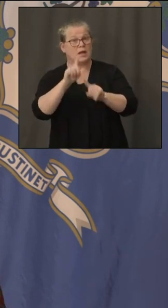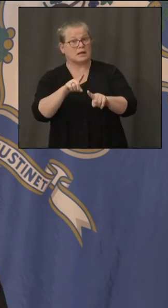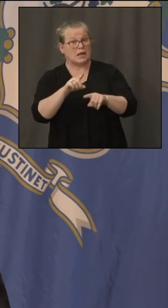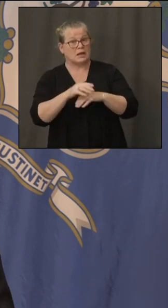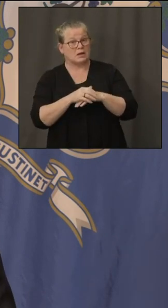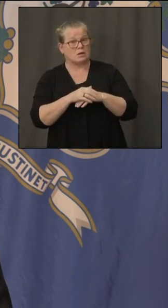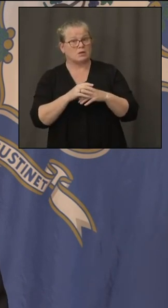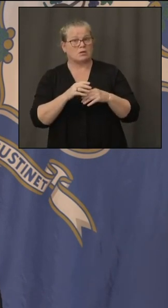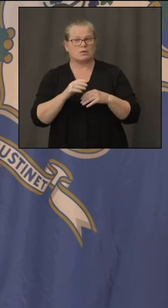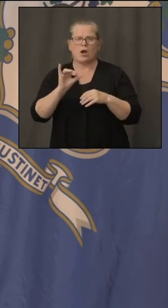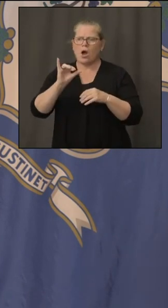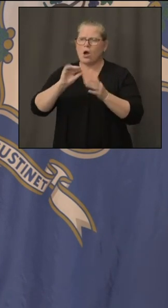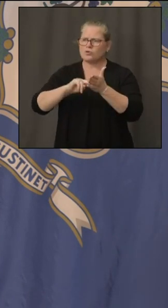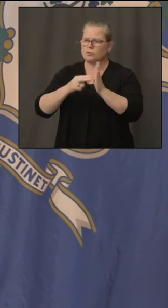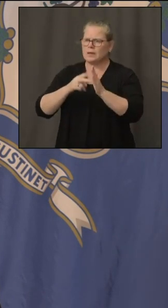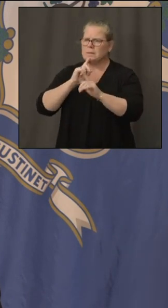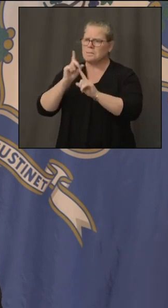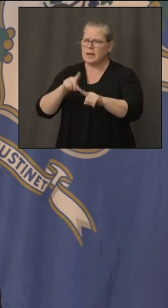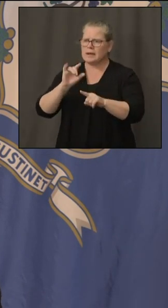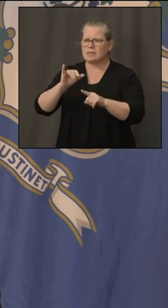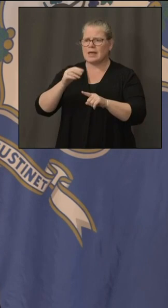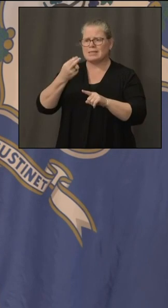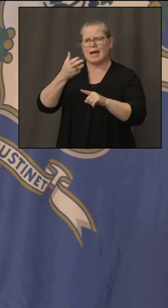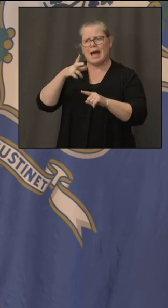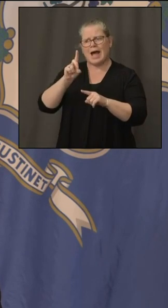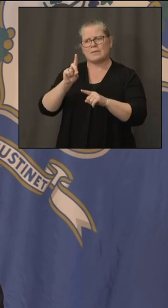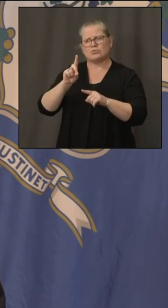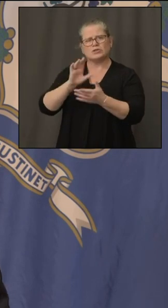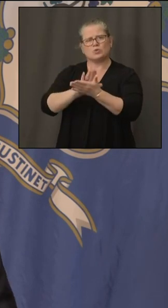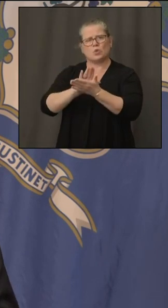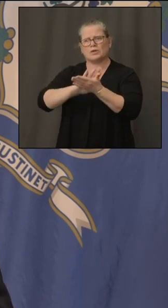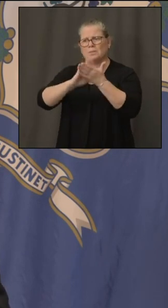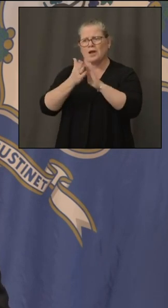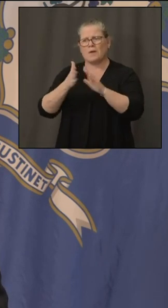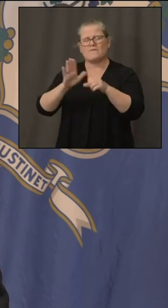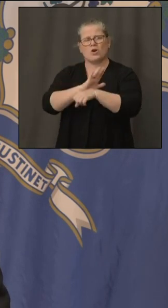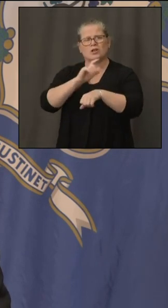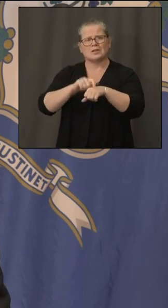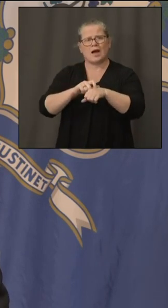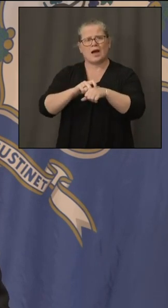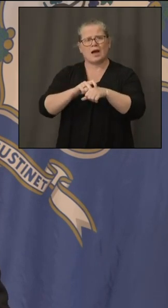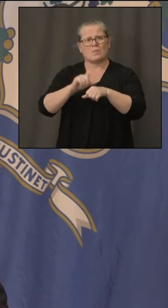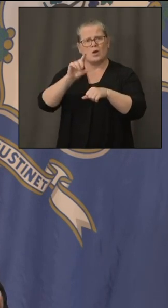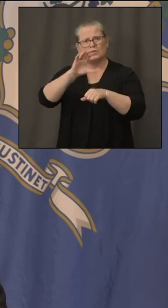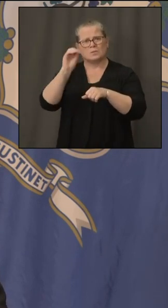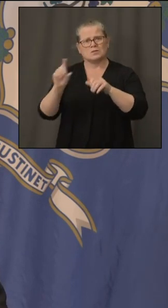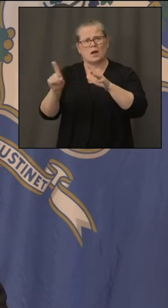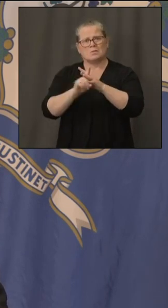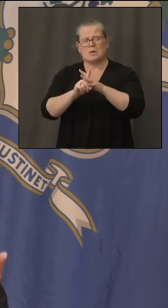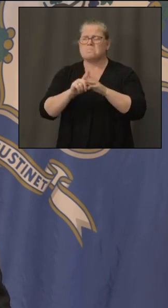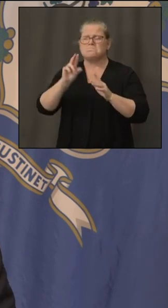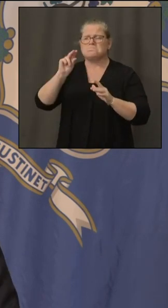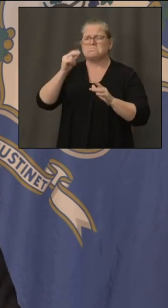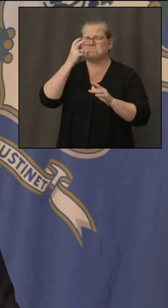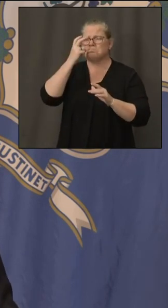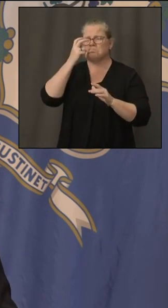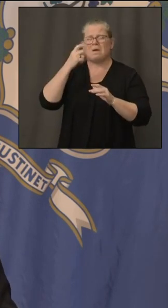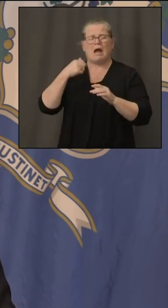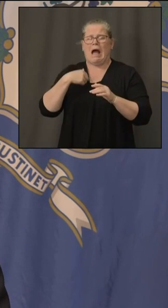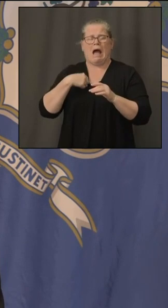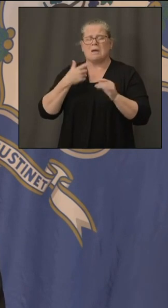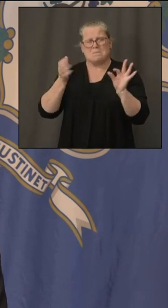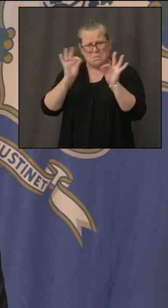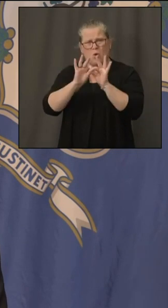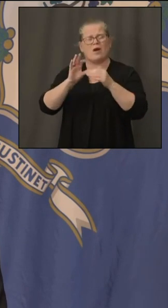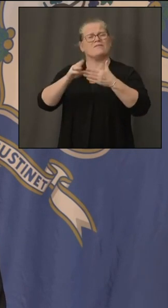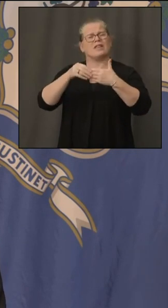hybrid schools go full-time i don't think so i mean i heard a lot about flexibility and one size fits all i heard